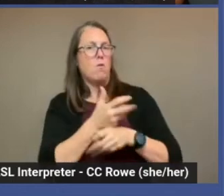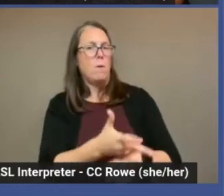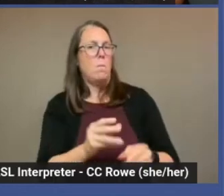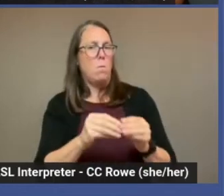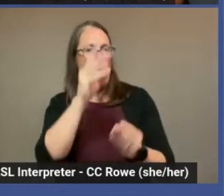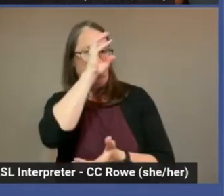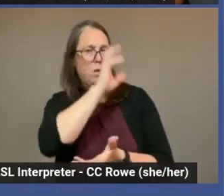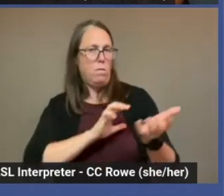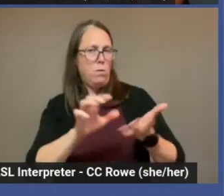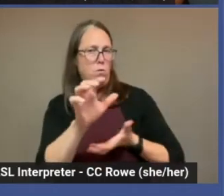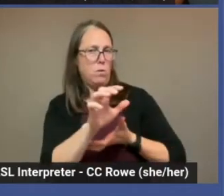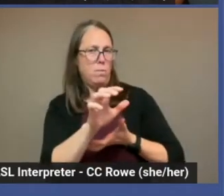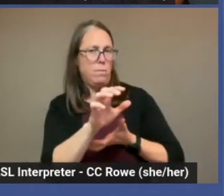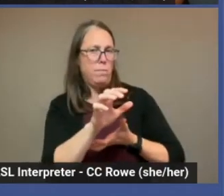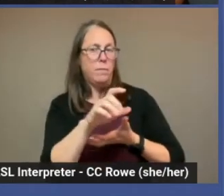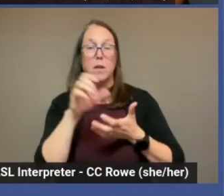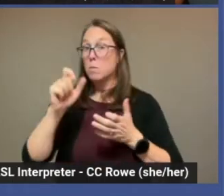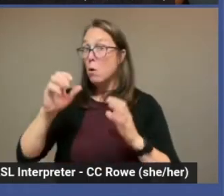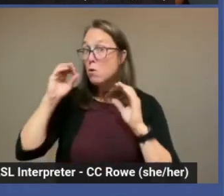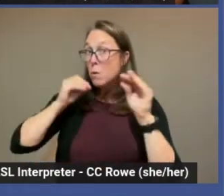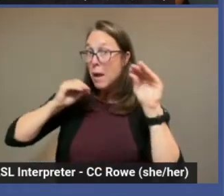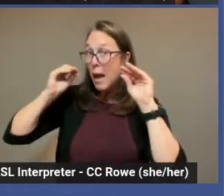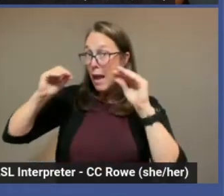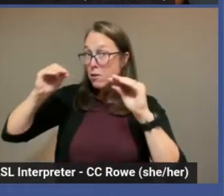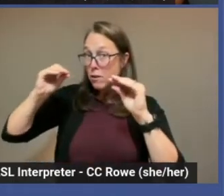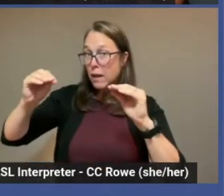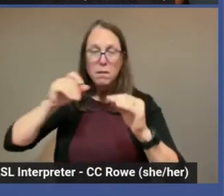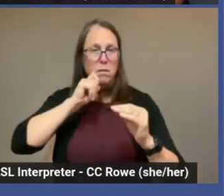It must be educational, not disruptive.